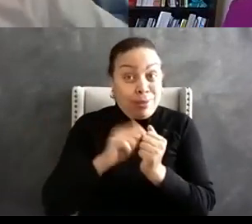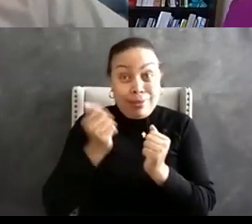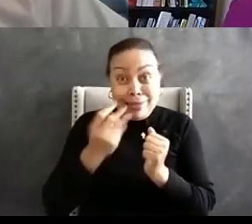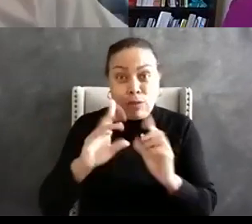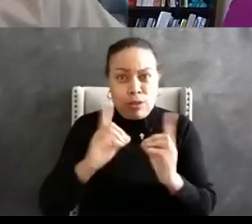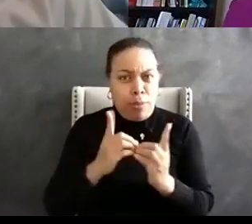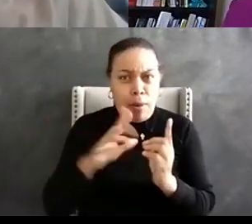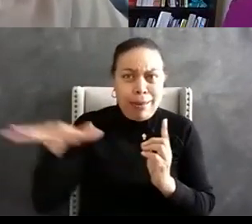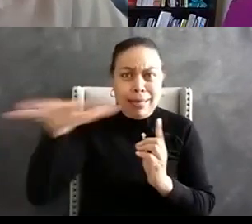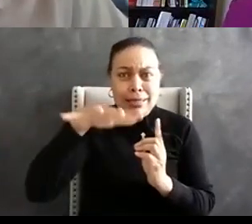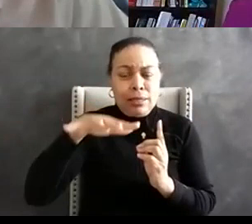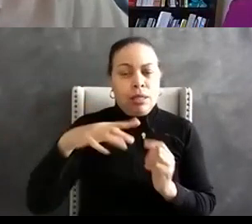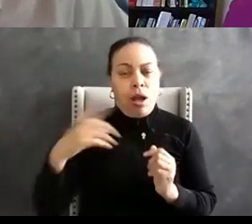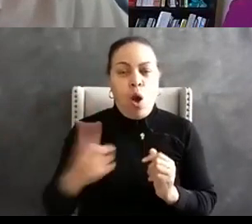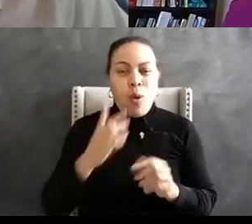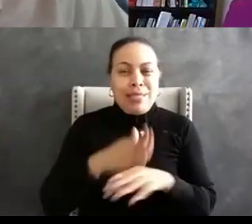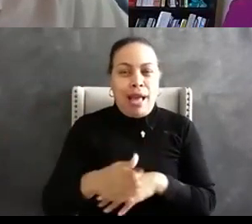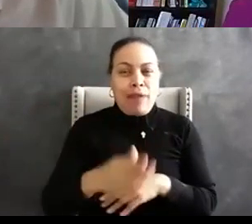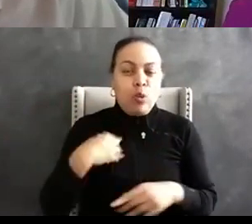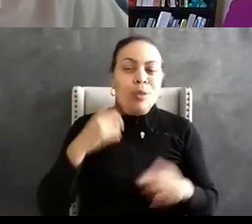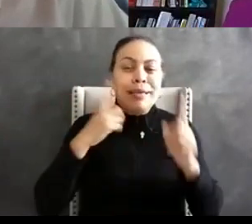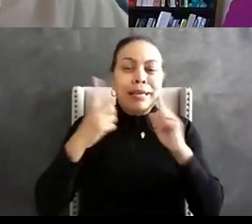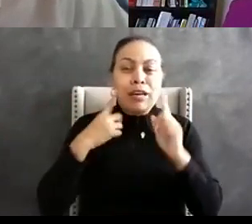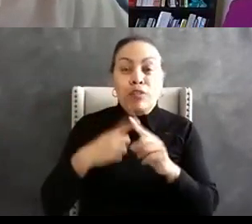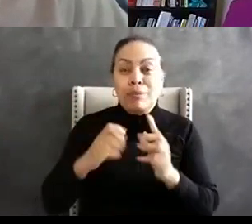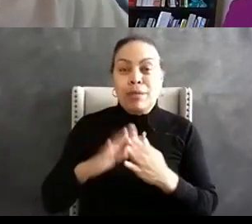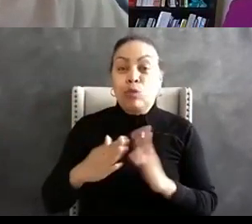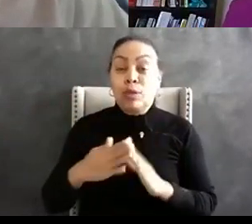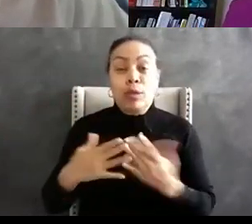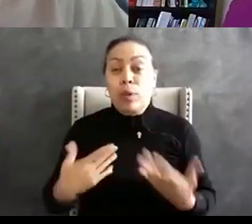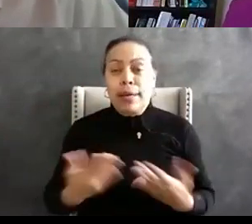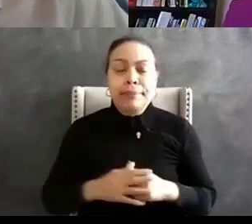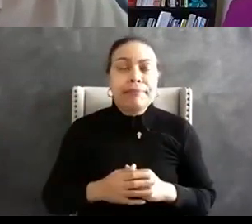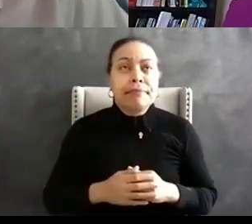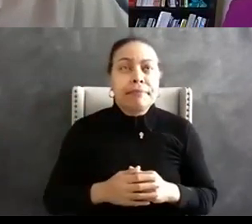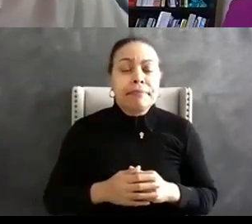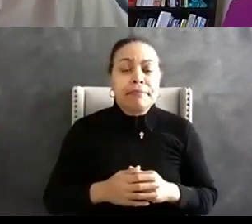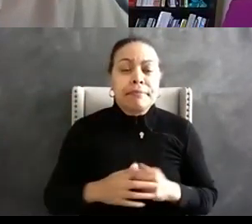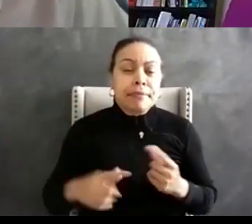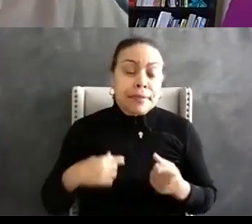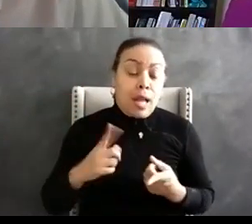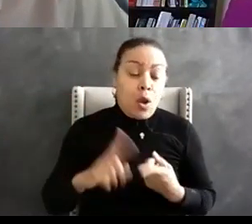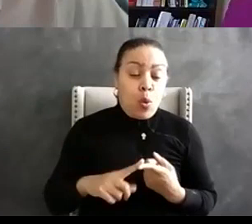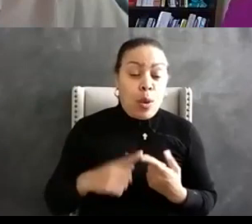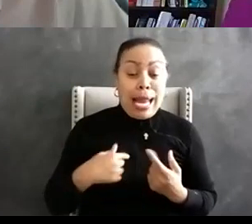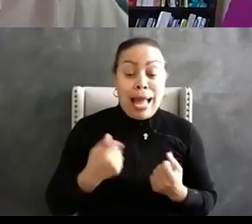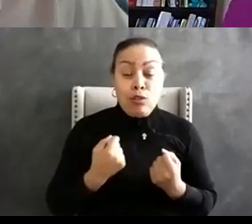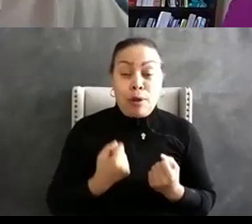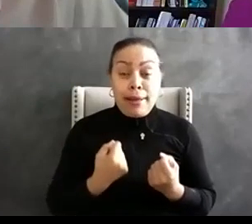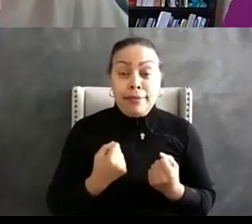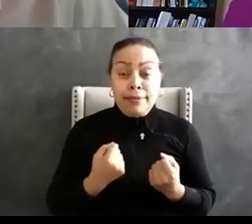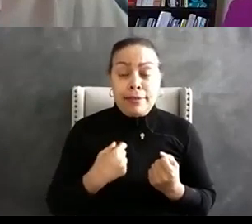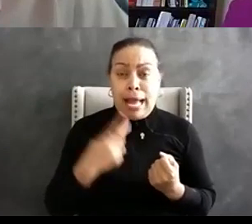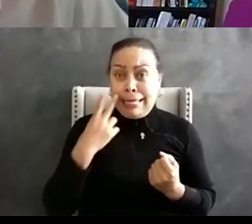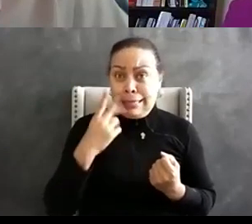it's things like this what we hear from the community are when i use when i drive by and i see a